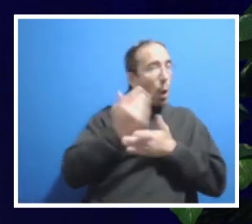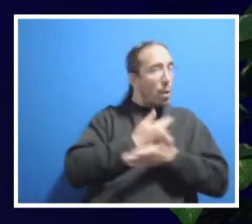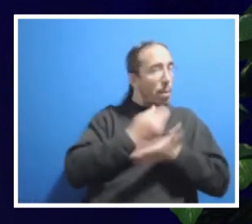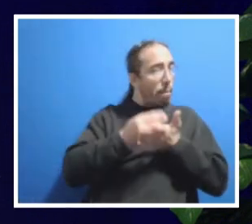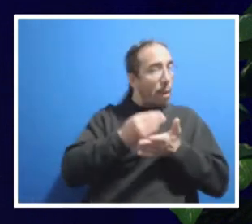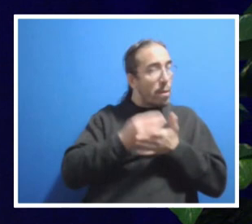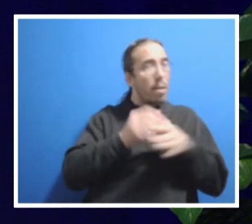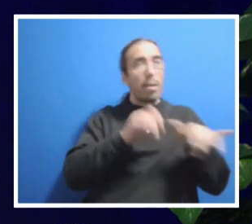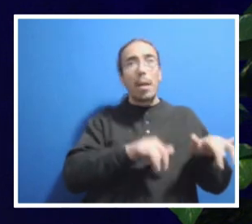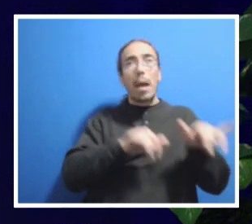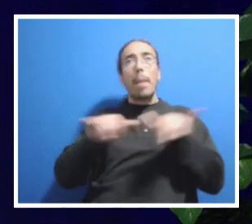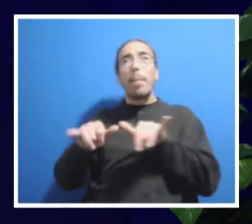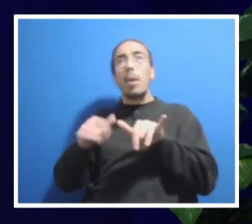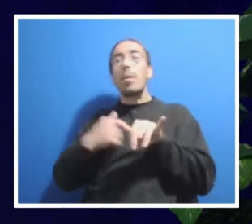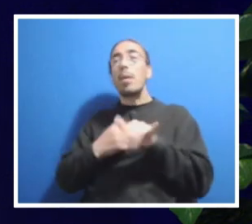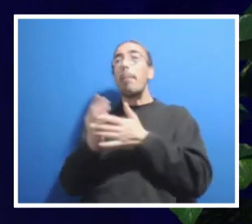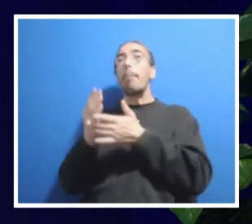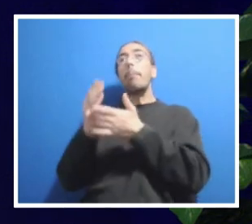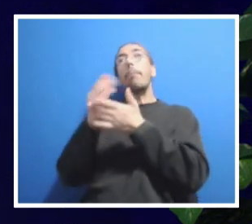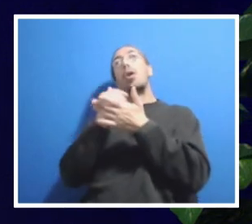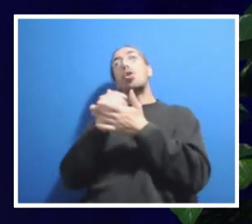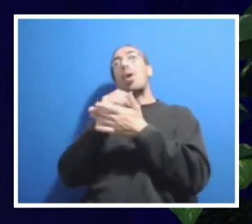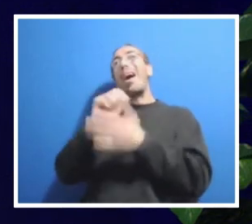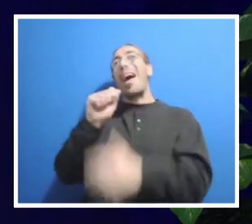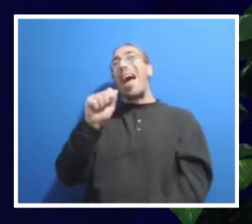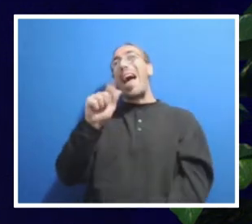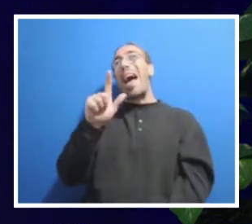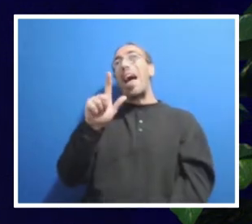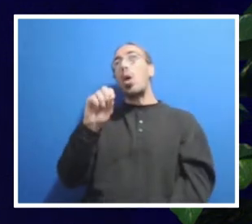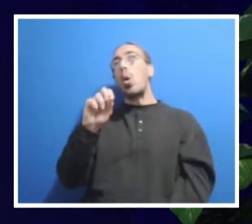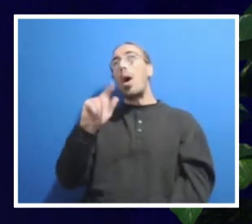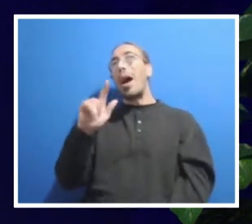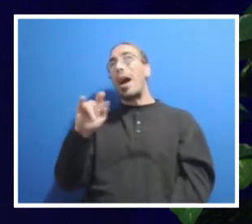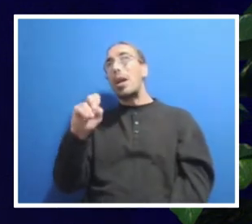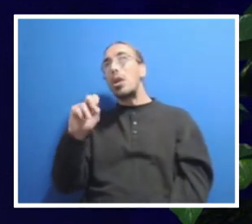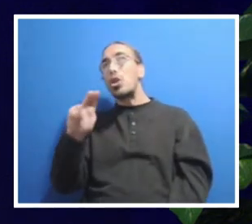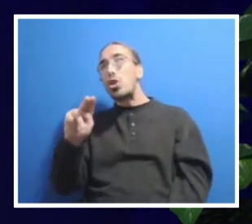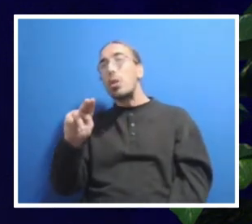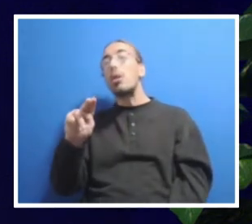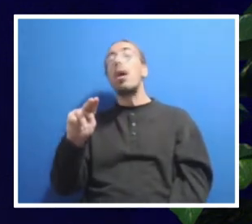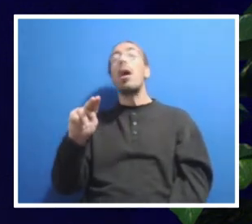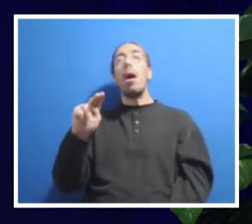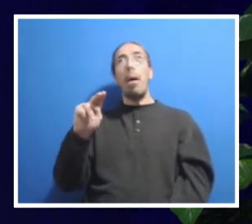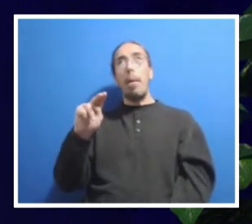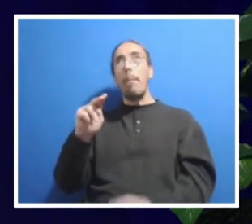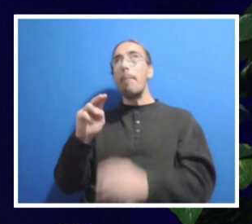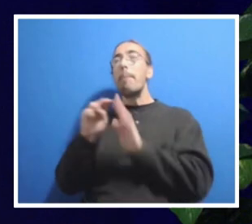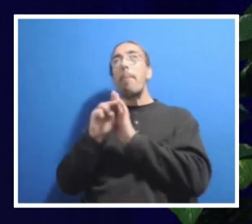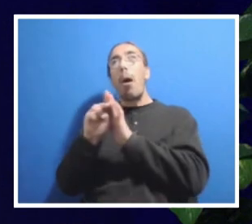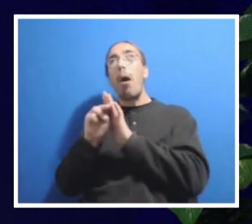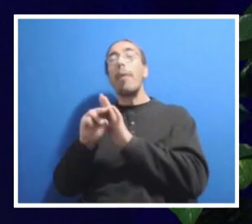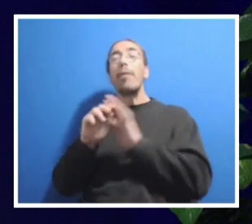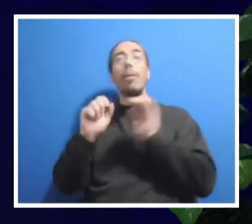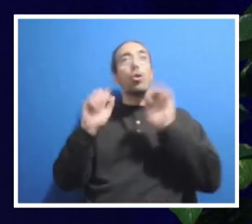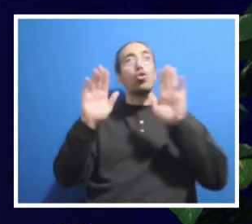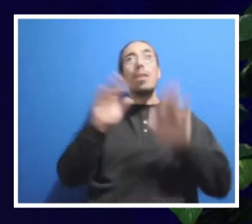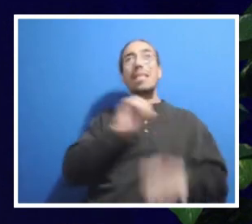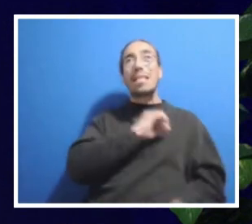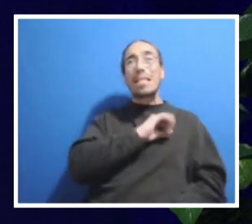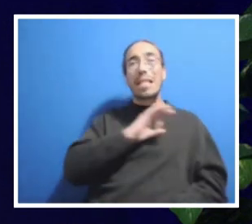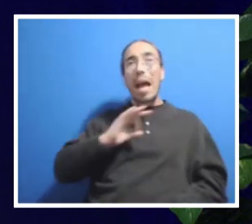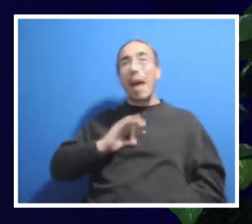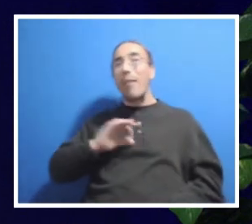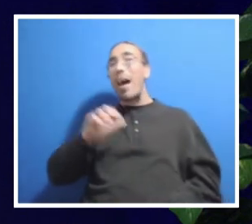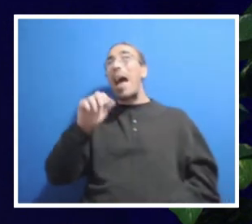looking at the budget allocation model. We have a fantastic group of faculty, staff, and administrators from